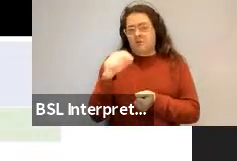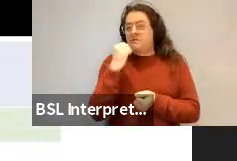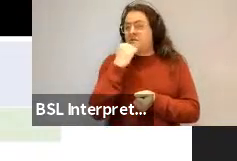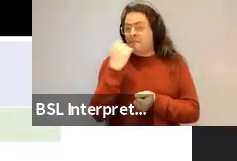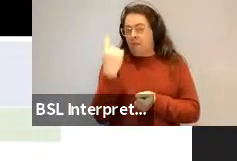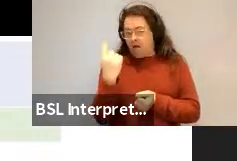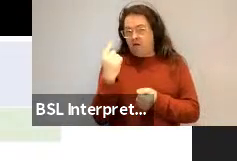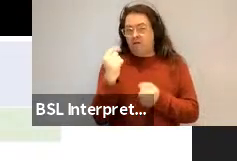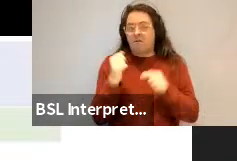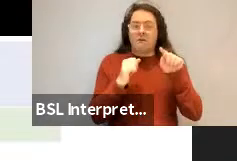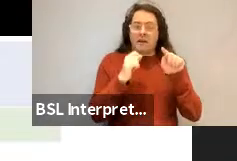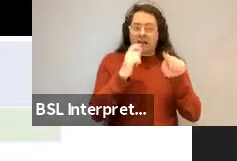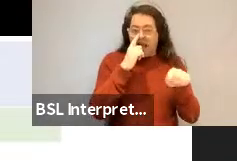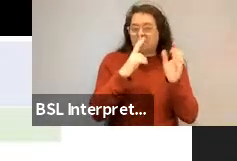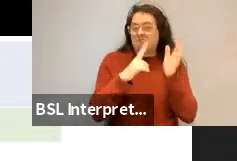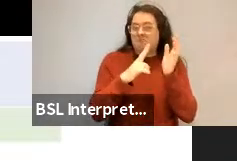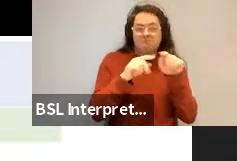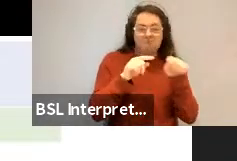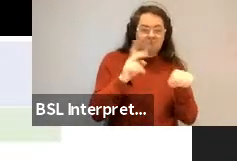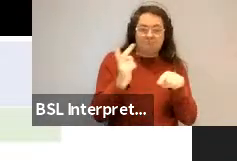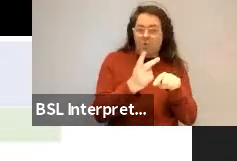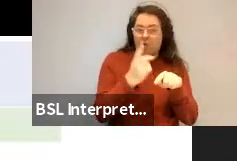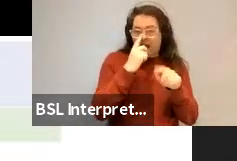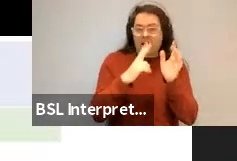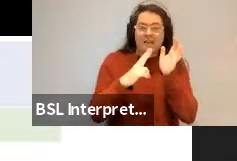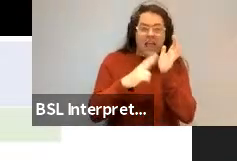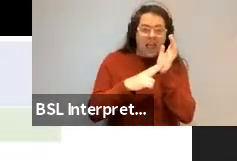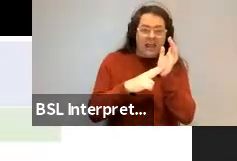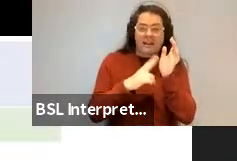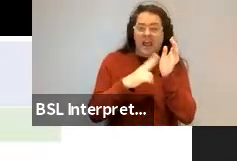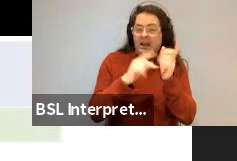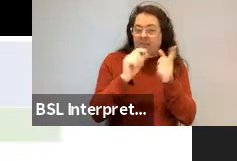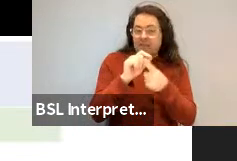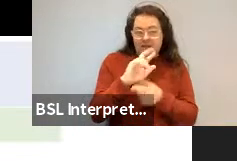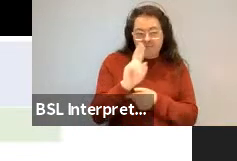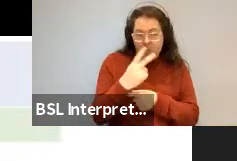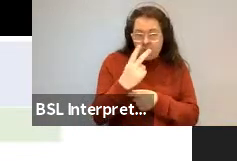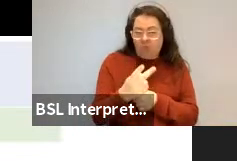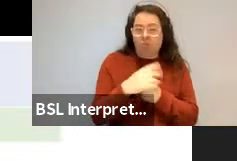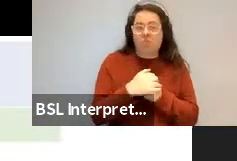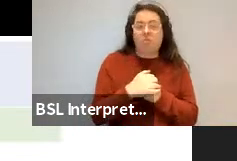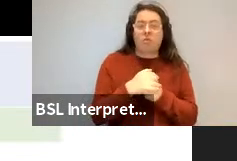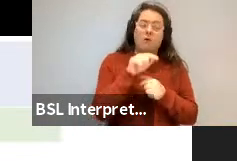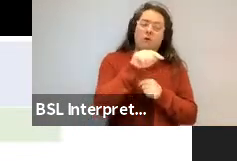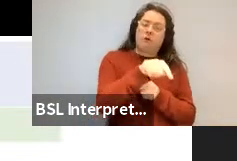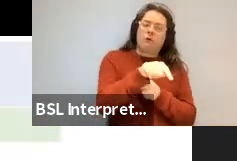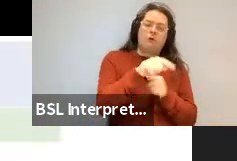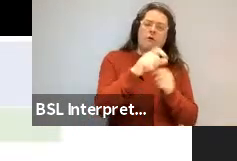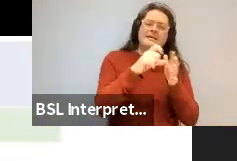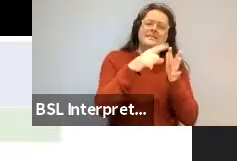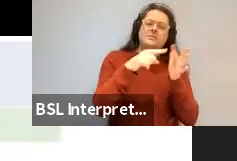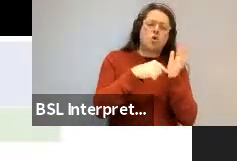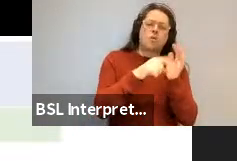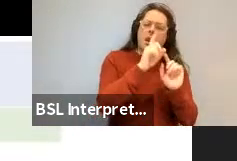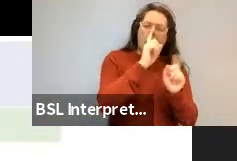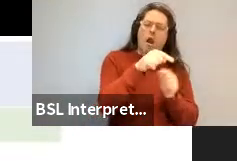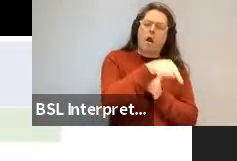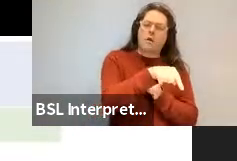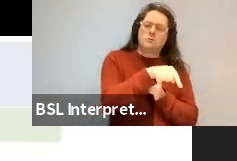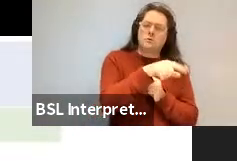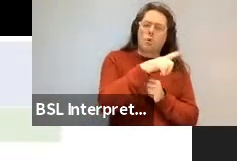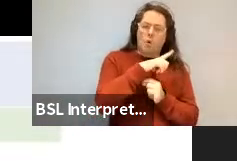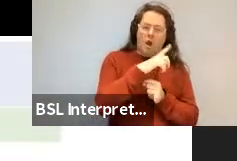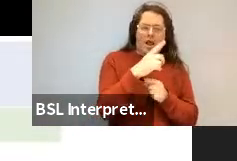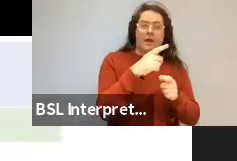a noun or a noun phrase. And the anaphoric one doesn't occur as a determiner because a preamps or